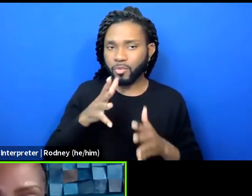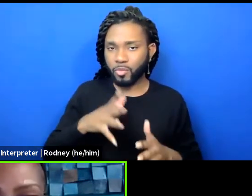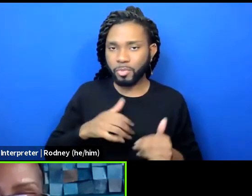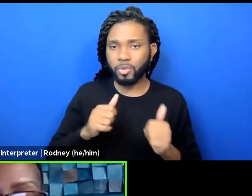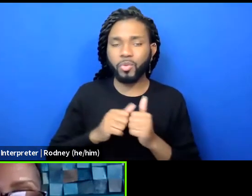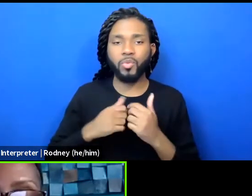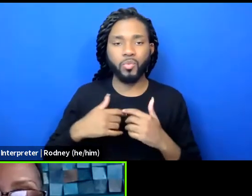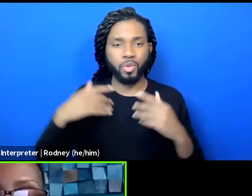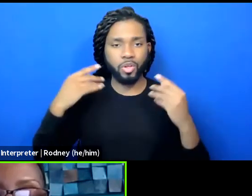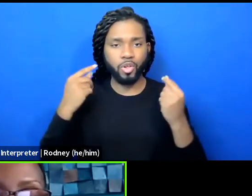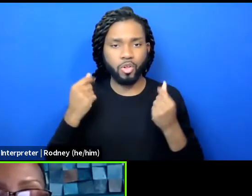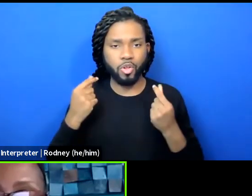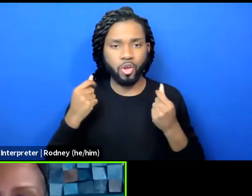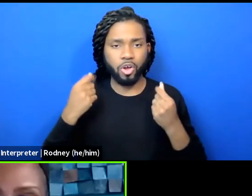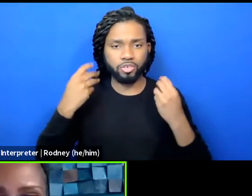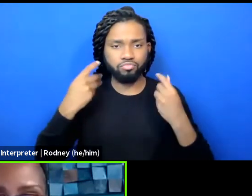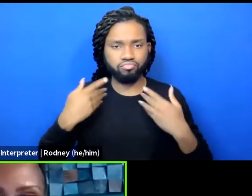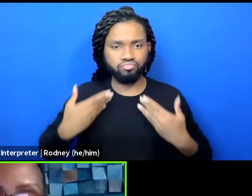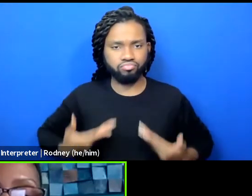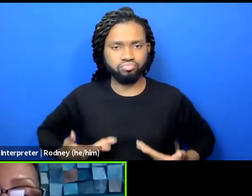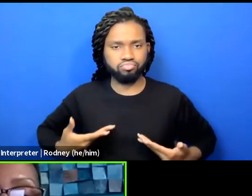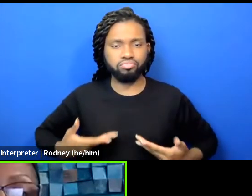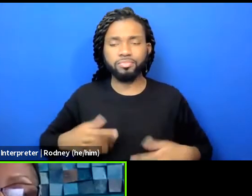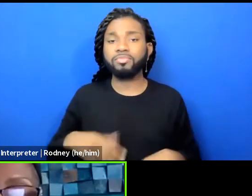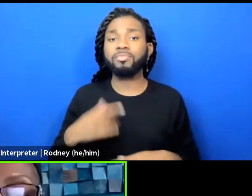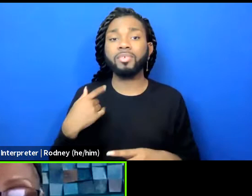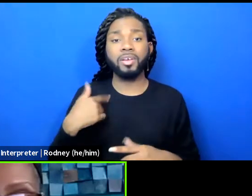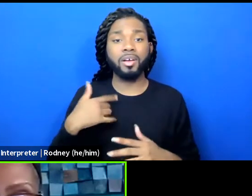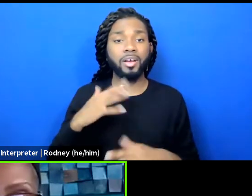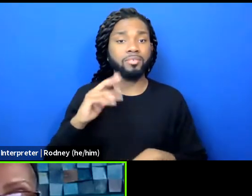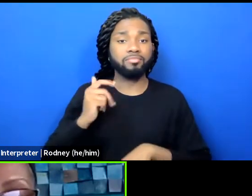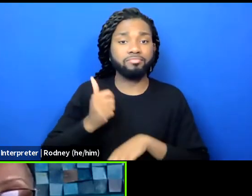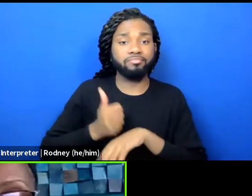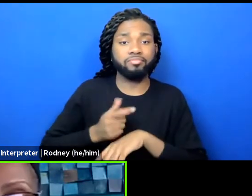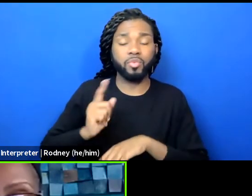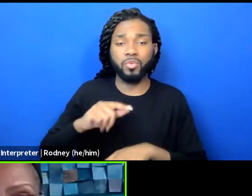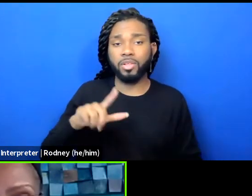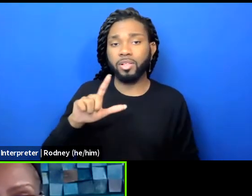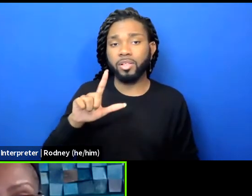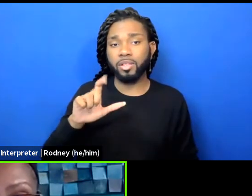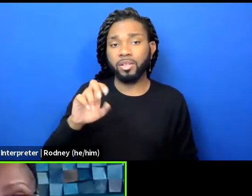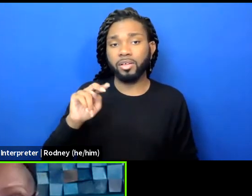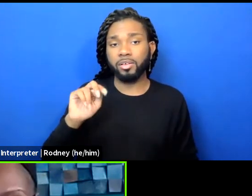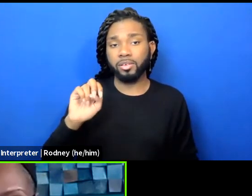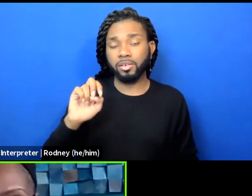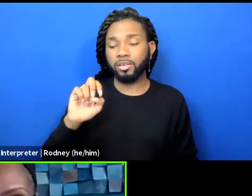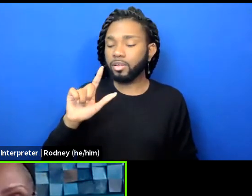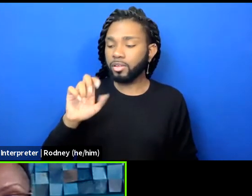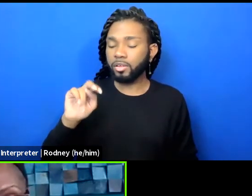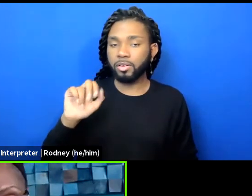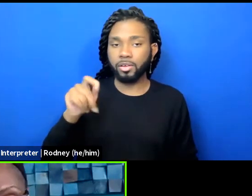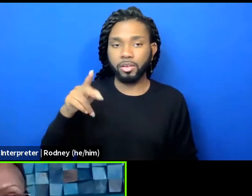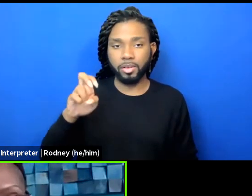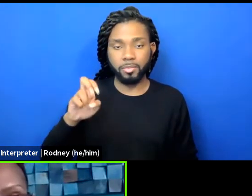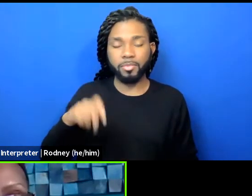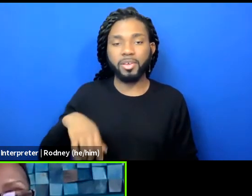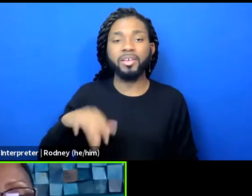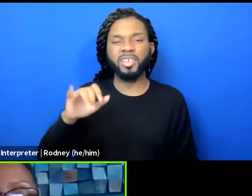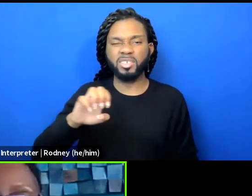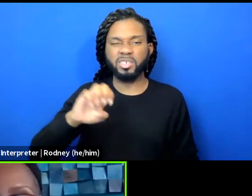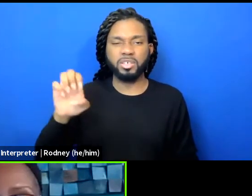in today from the unceded land of the Lene Lenape, also known as East Orange News Jersey.